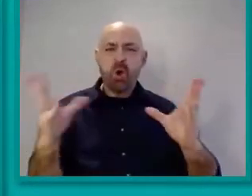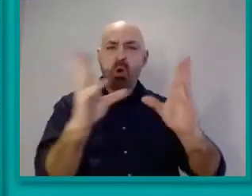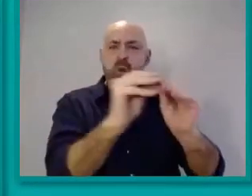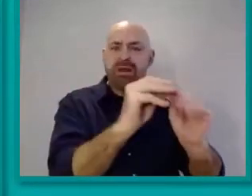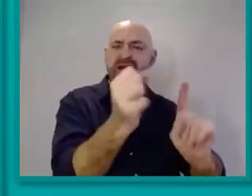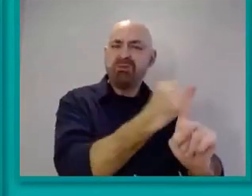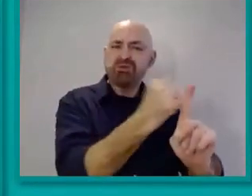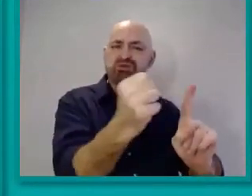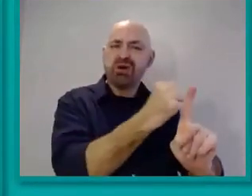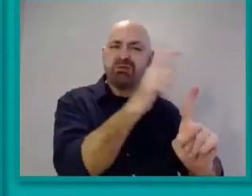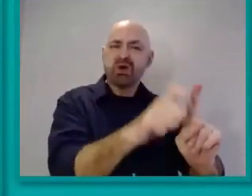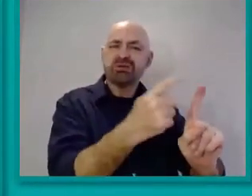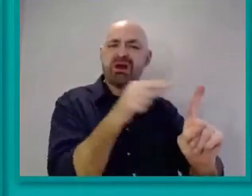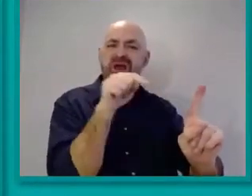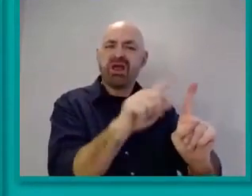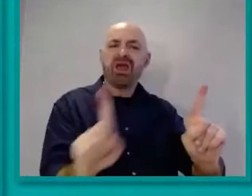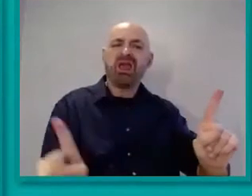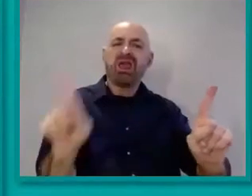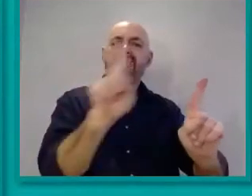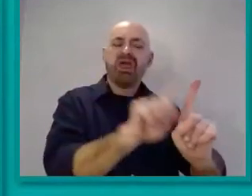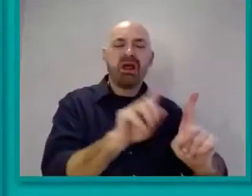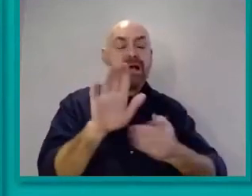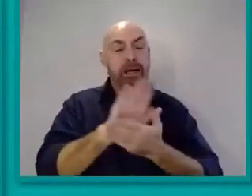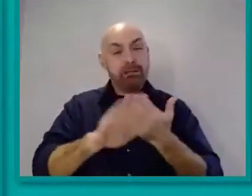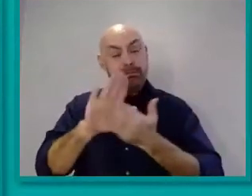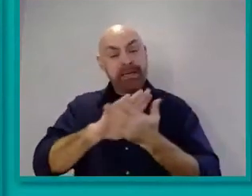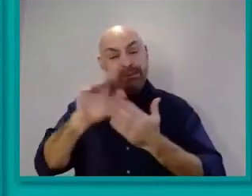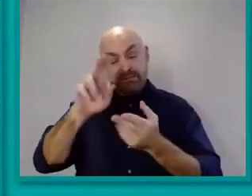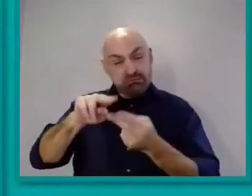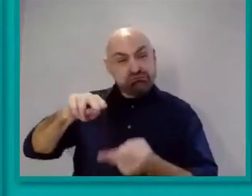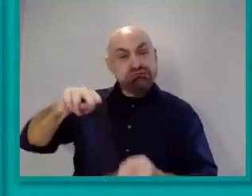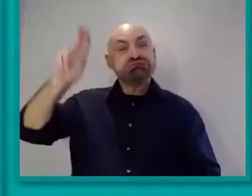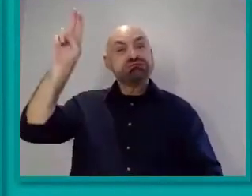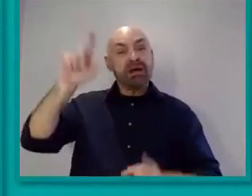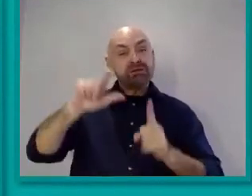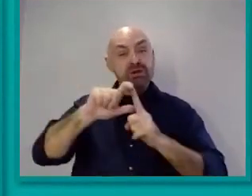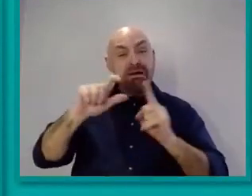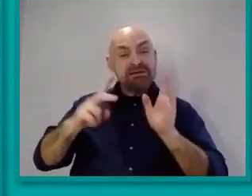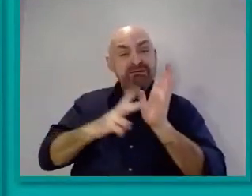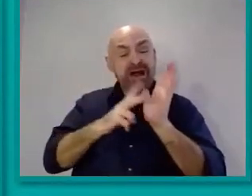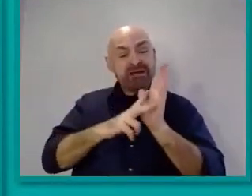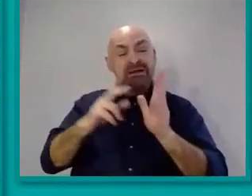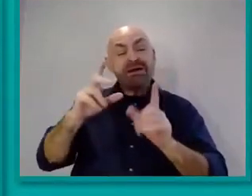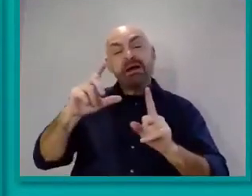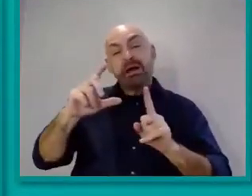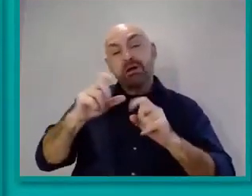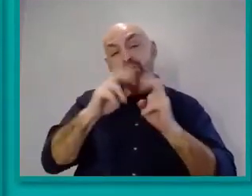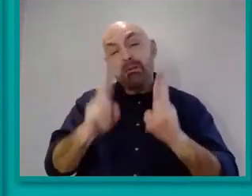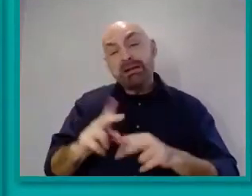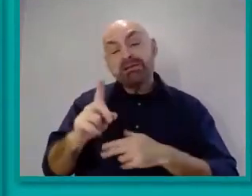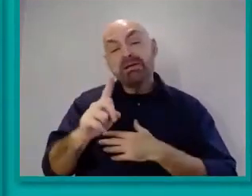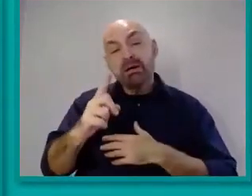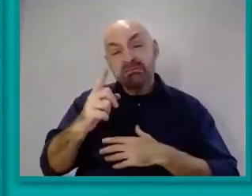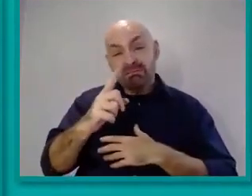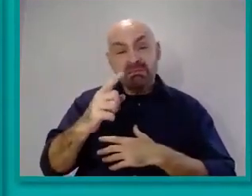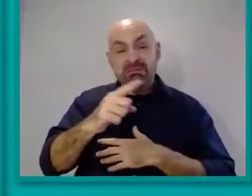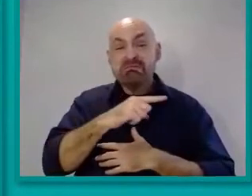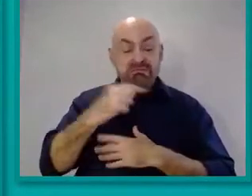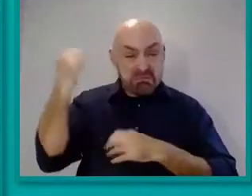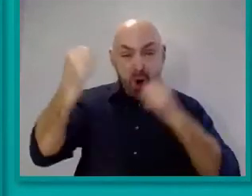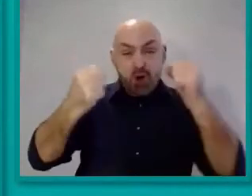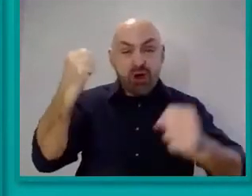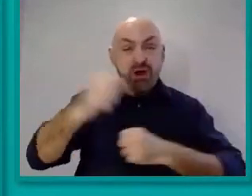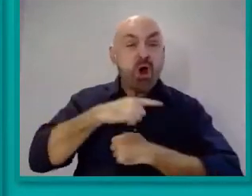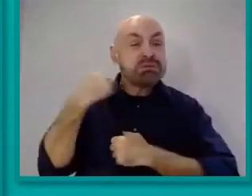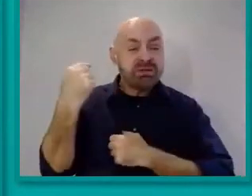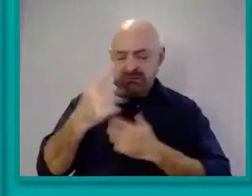result, there has been a significant rise in domestic abuse and domestic homicides since lockdown began. Disabled women were